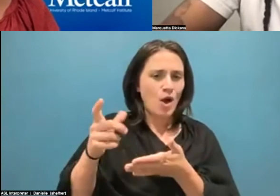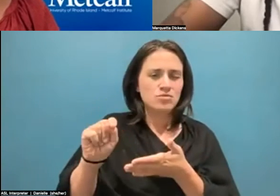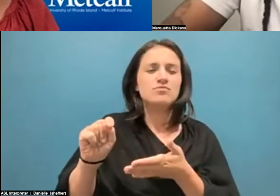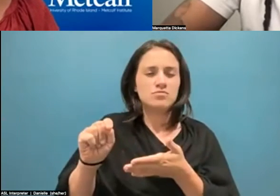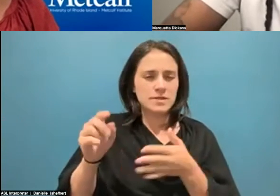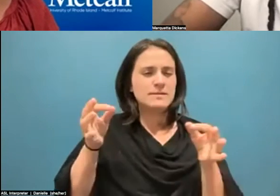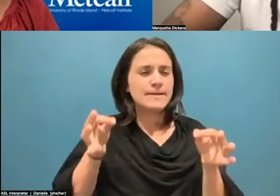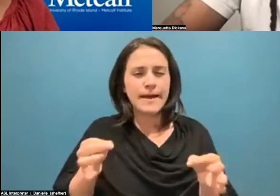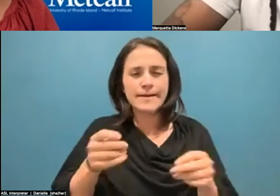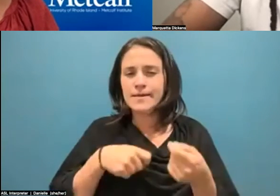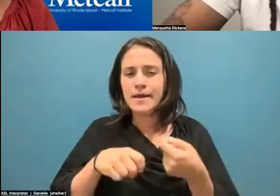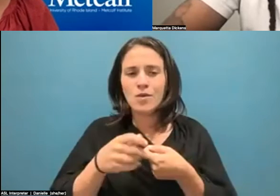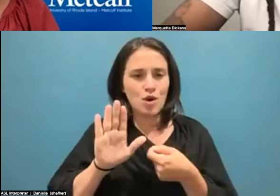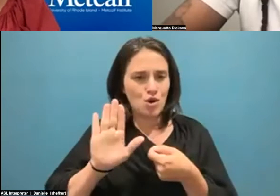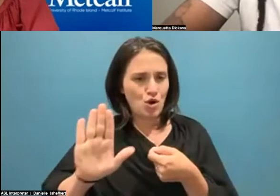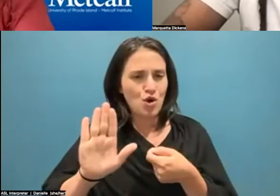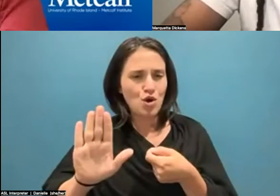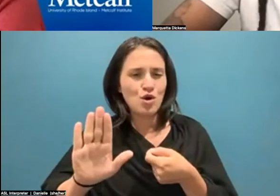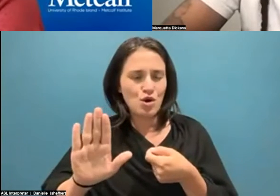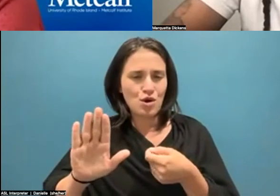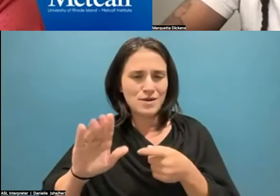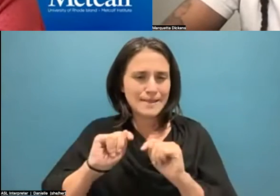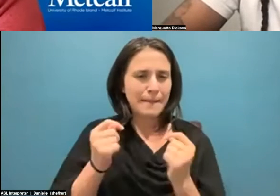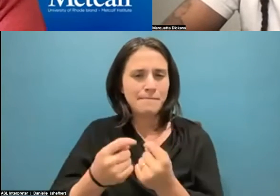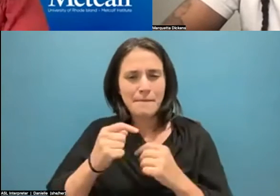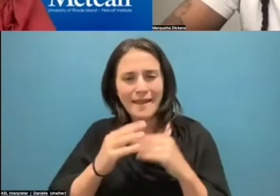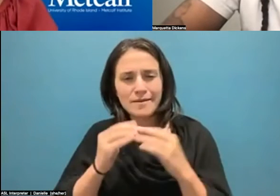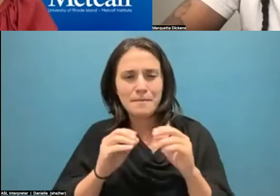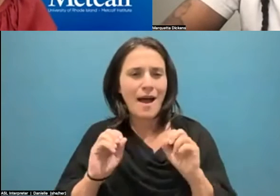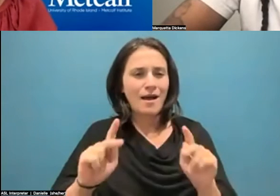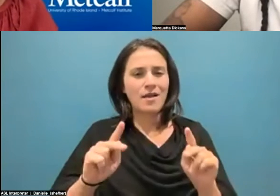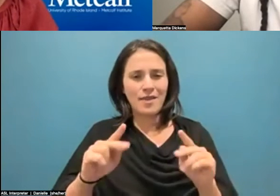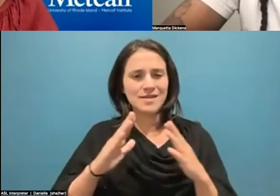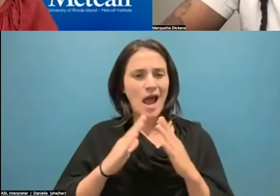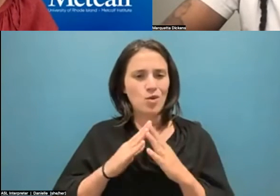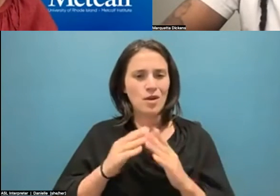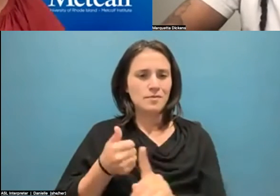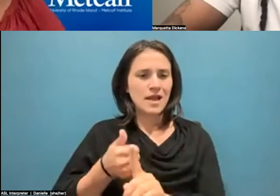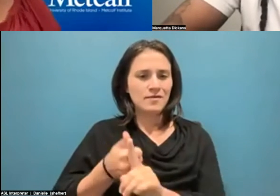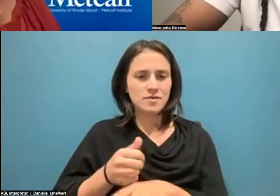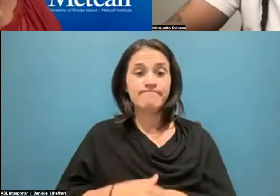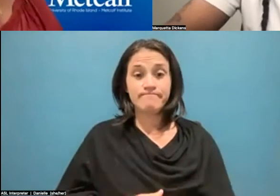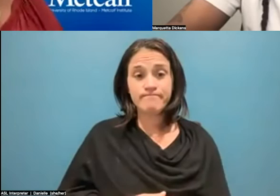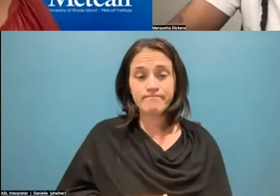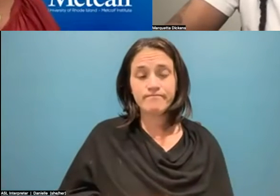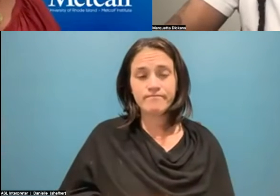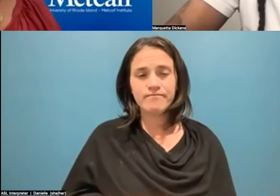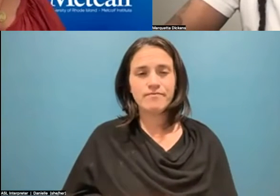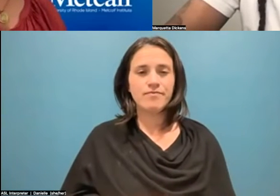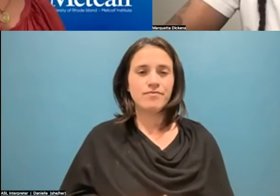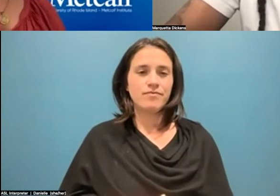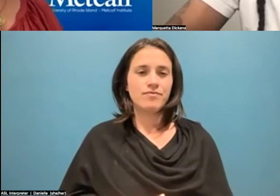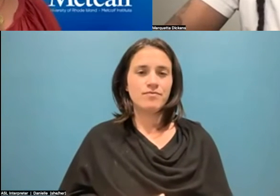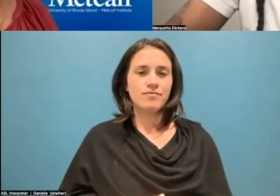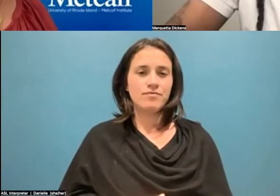administration did a wonderful job, along with everyone around the country and the federal government in doing so. So